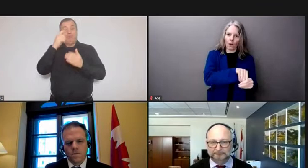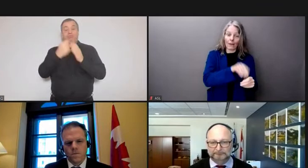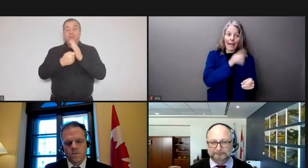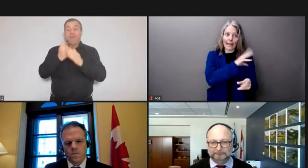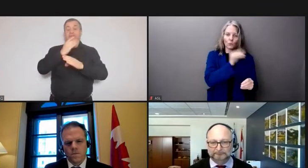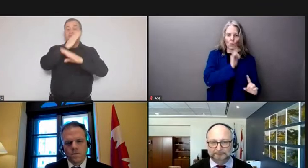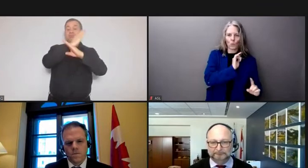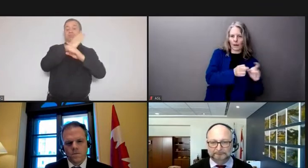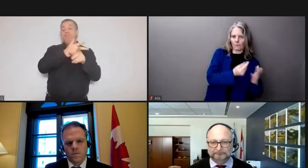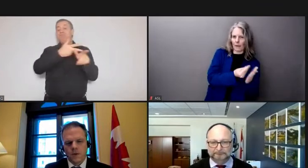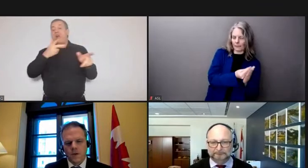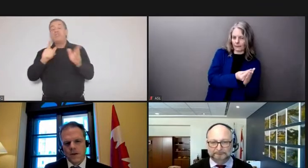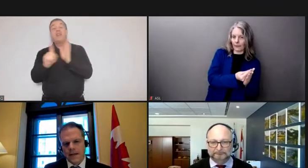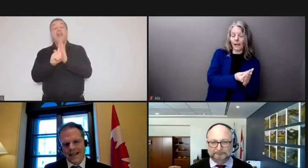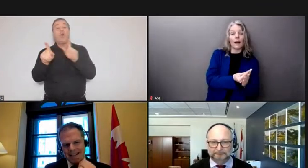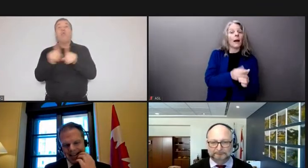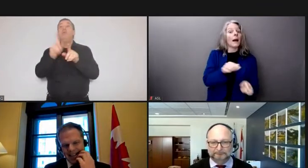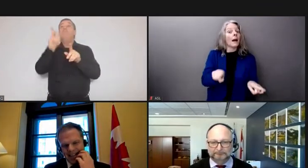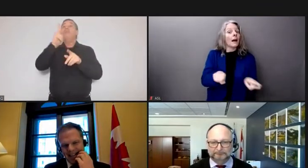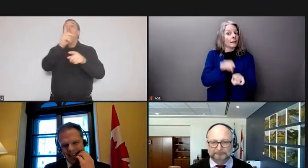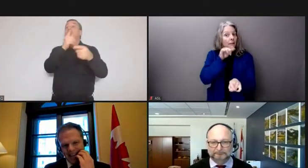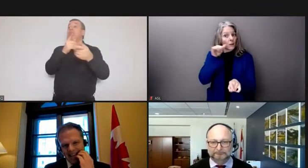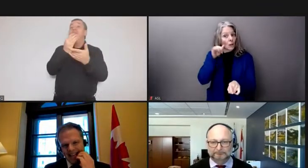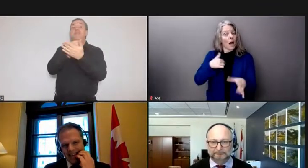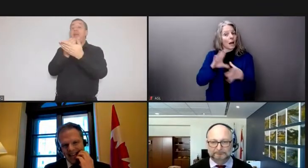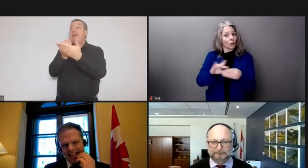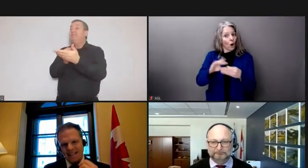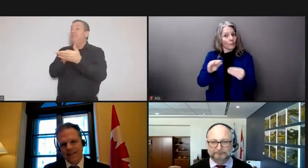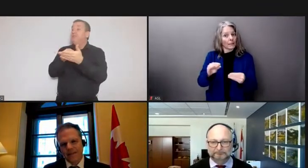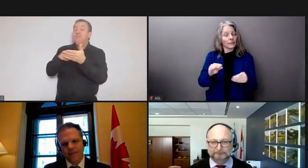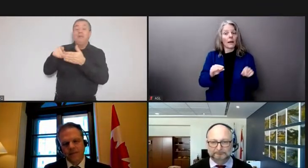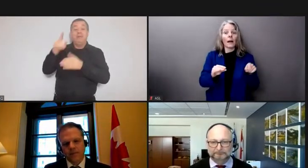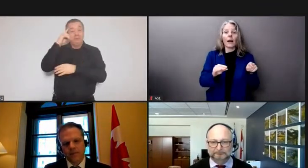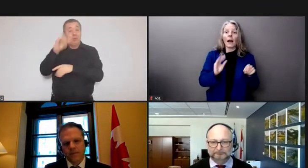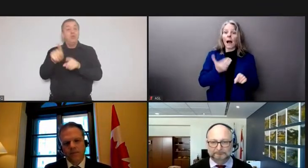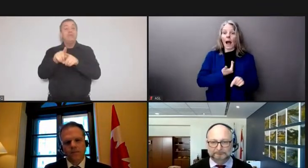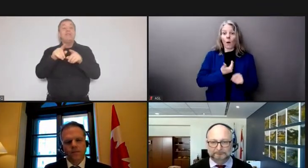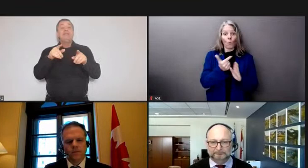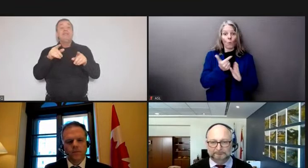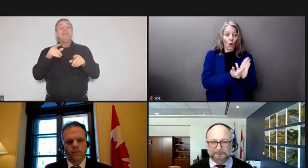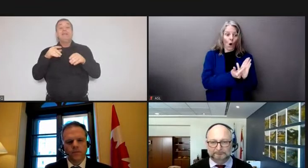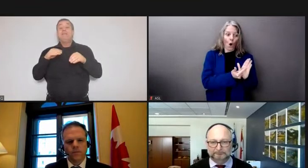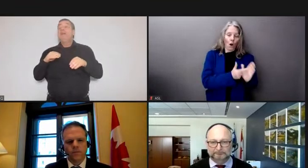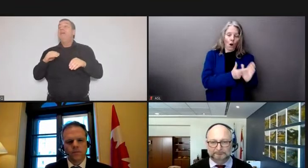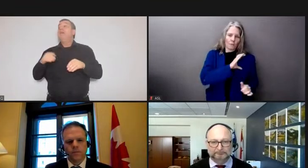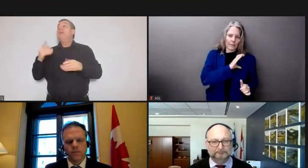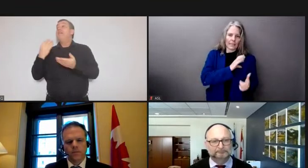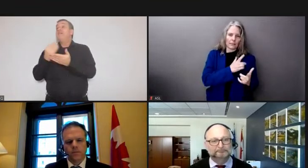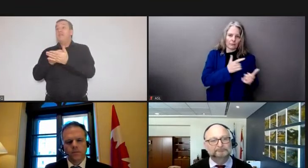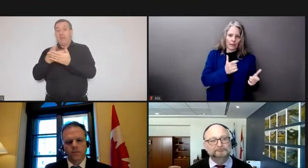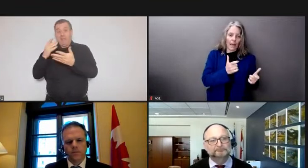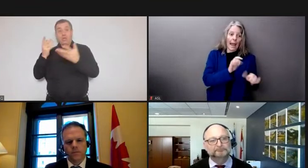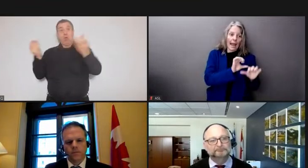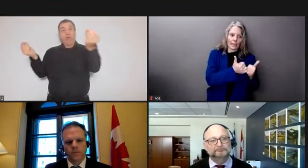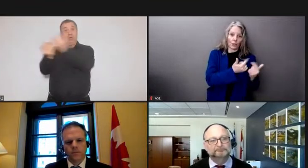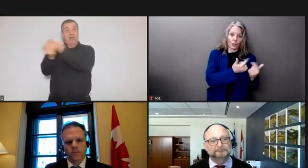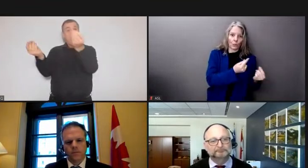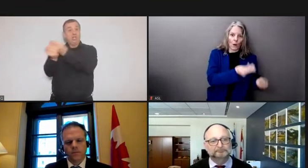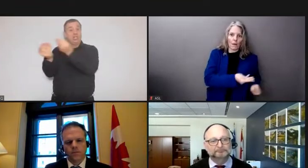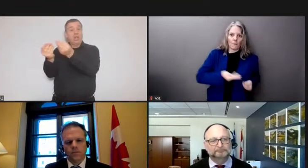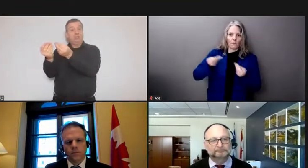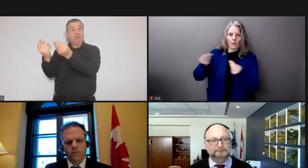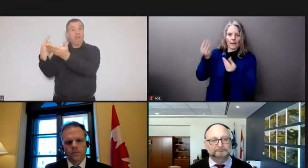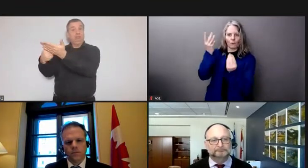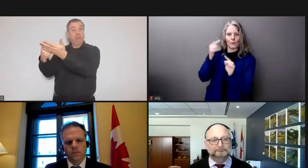information is already being shared between our law enforcement agencies and canada's financial services